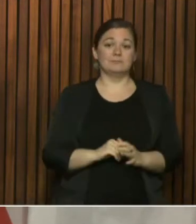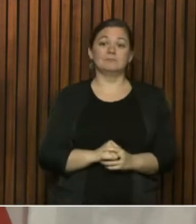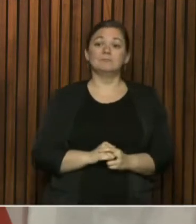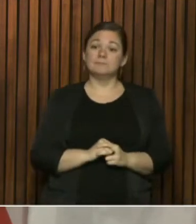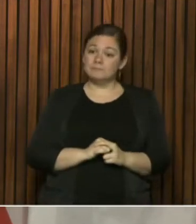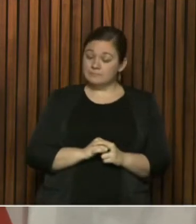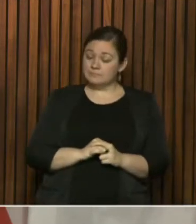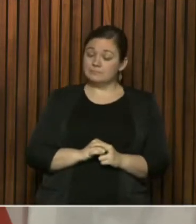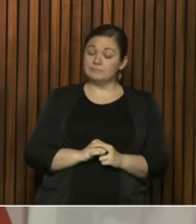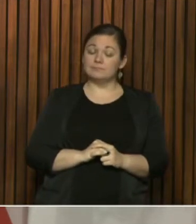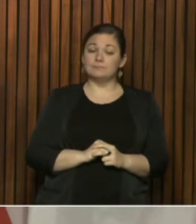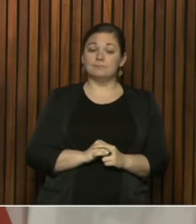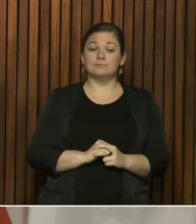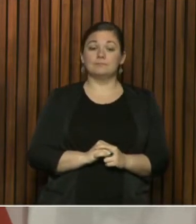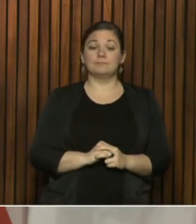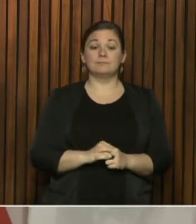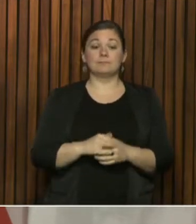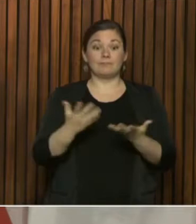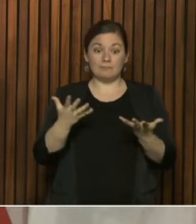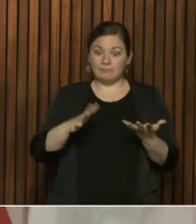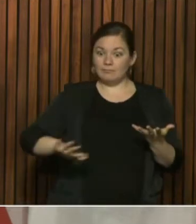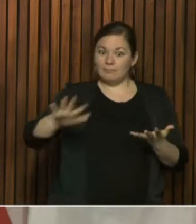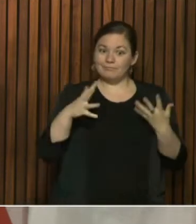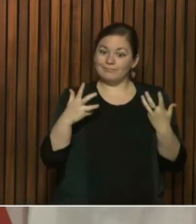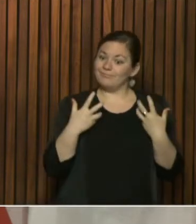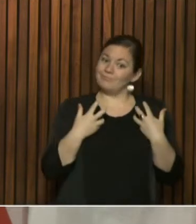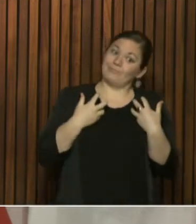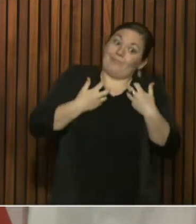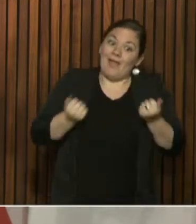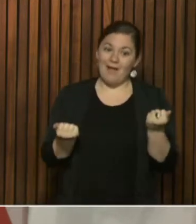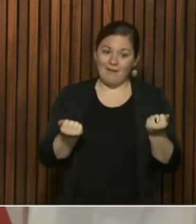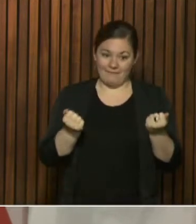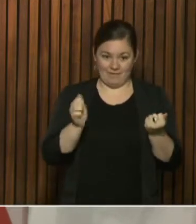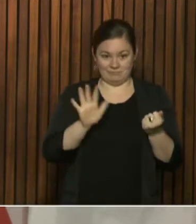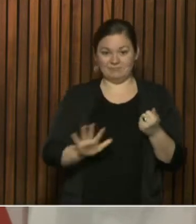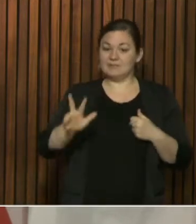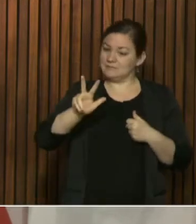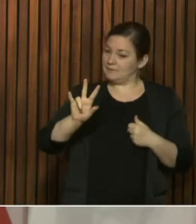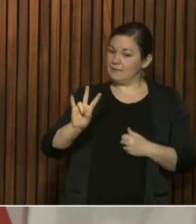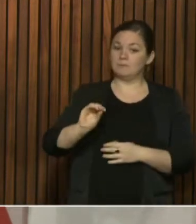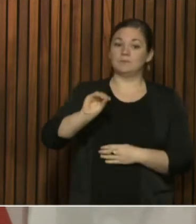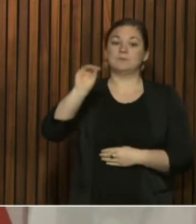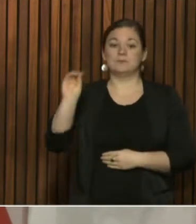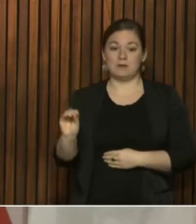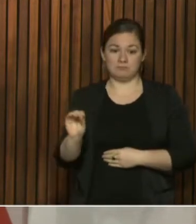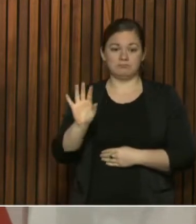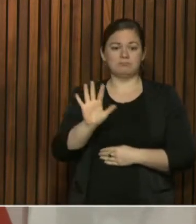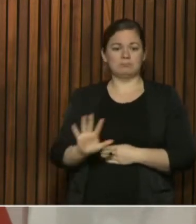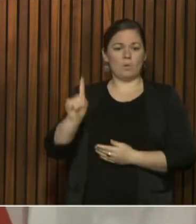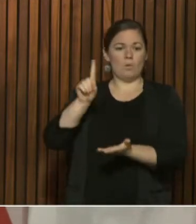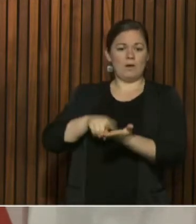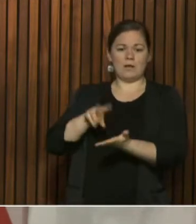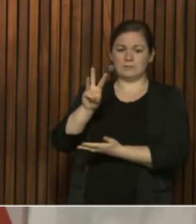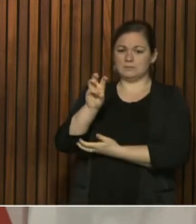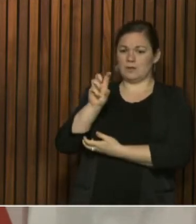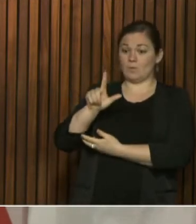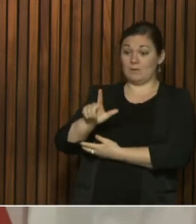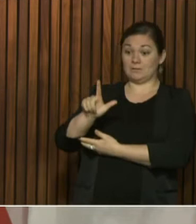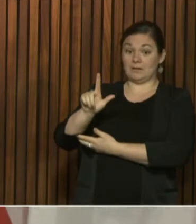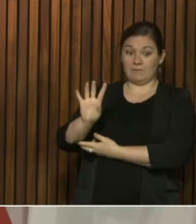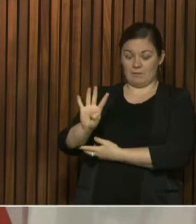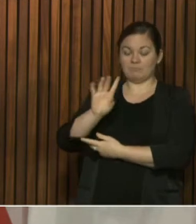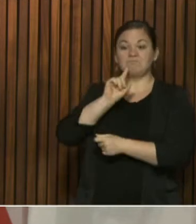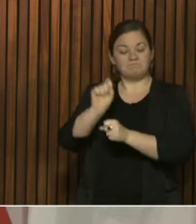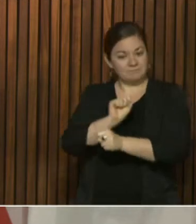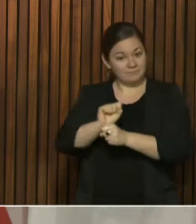about almost 40% of our cases at this point. We also know that at this point,